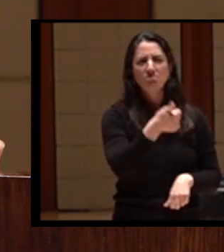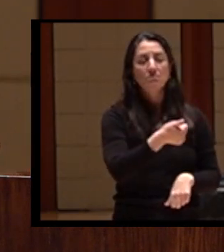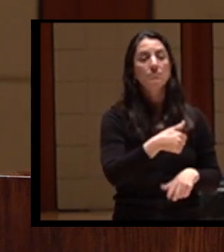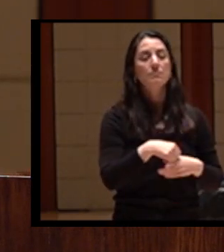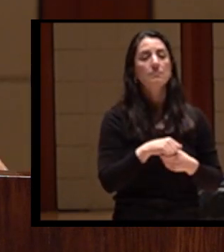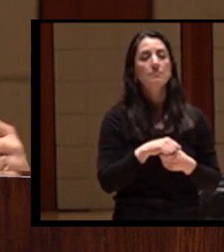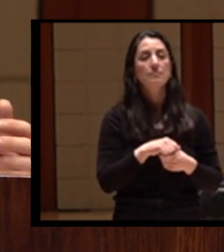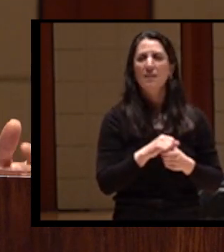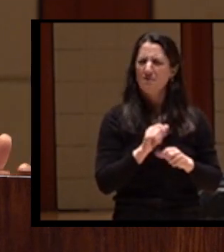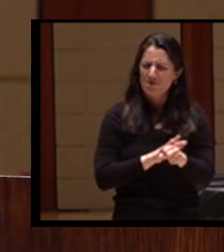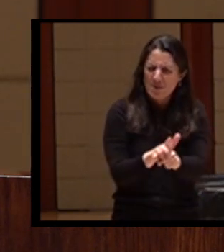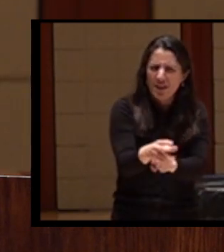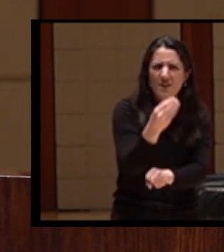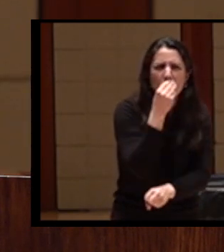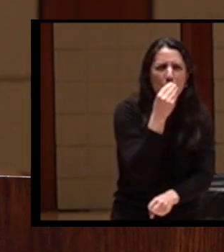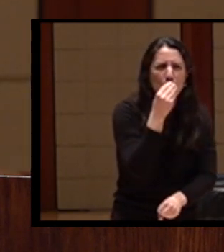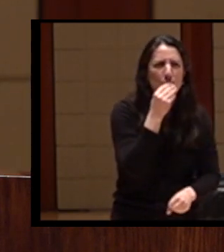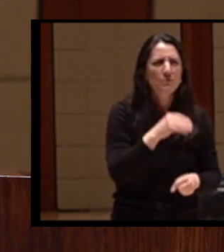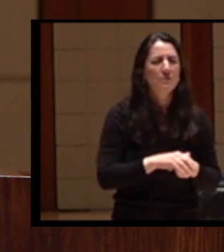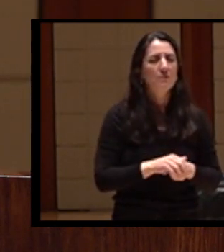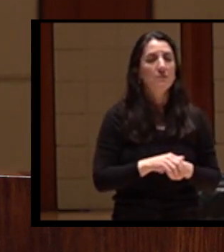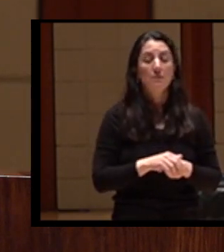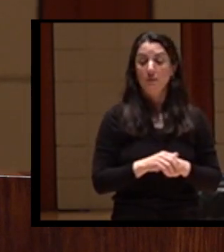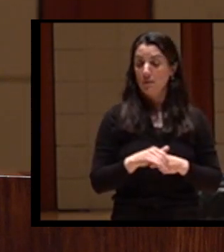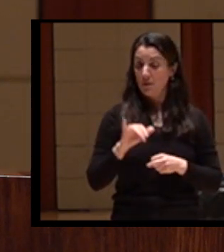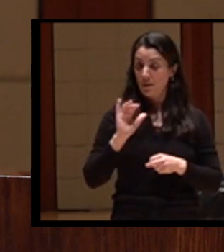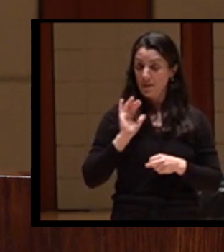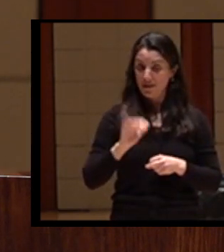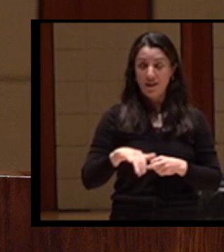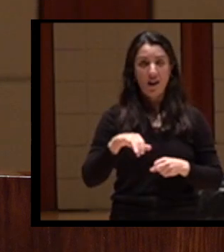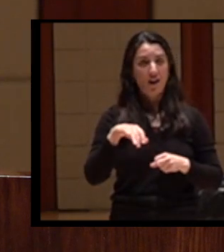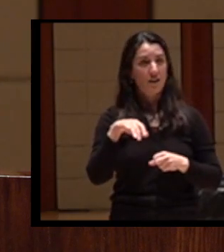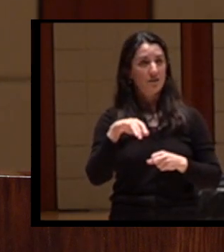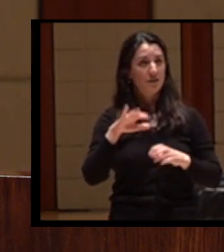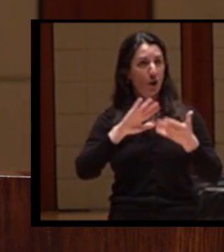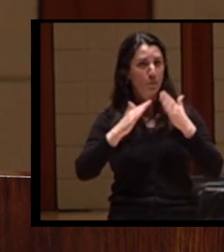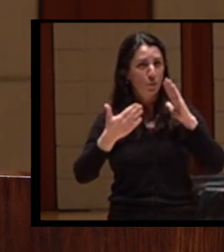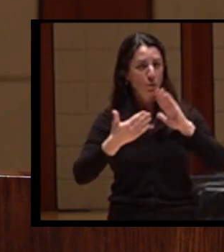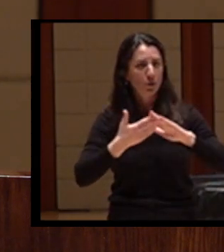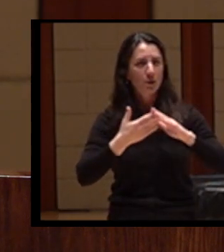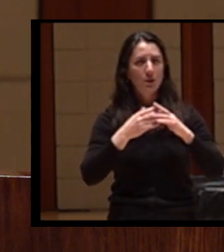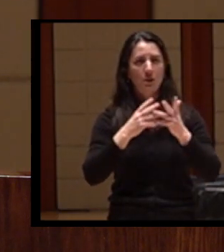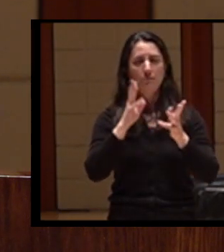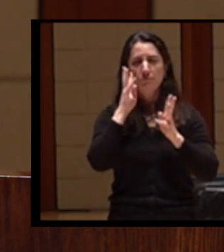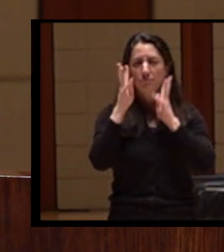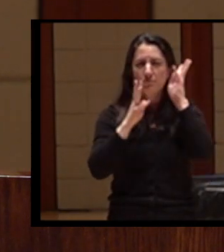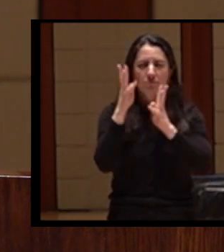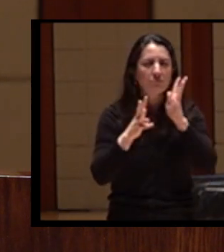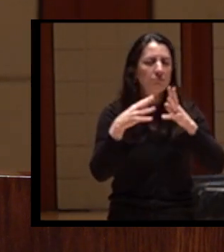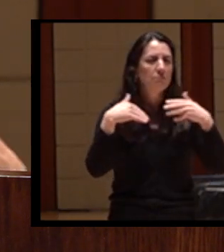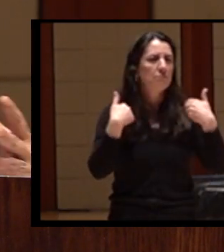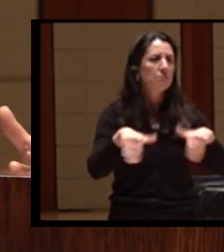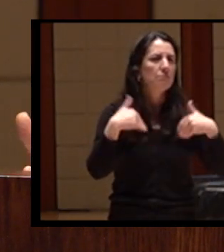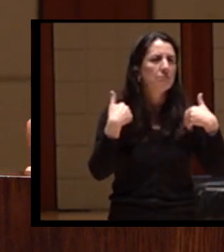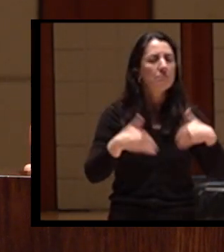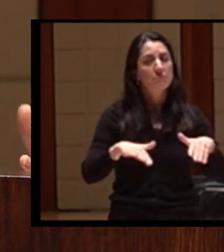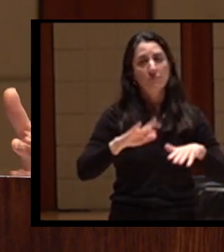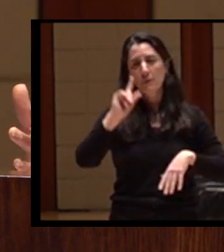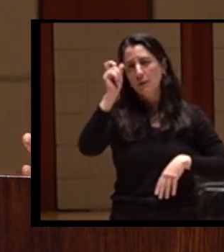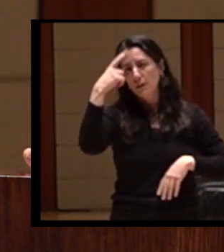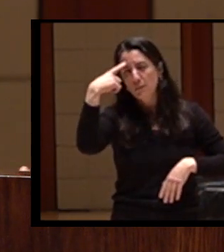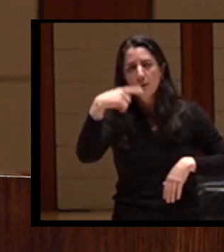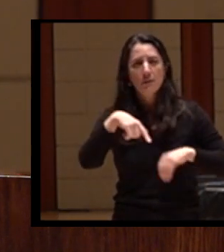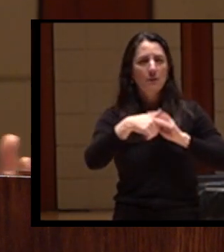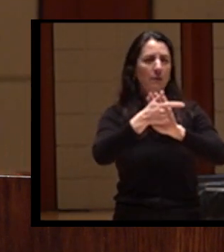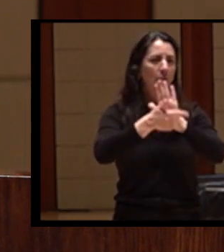culture, fashion, social structures, economy, law, and religion. And it was all guided by this